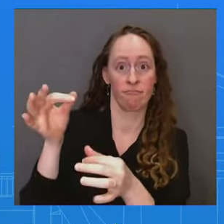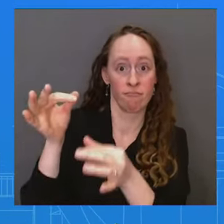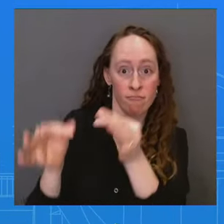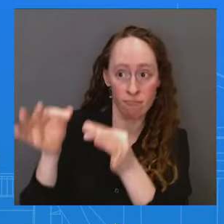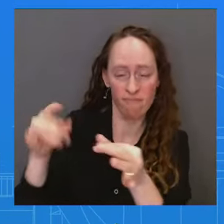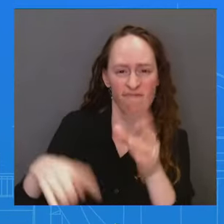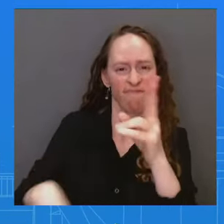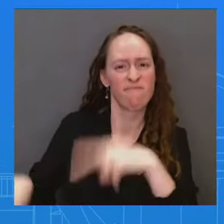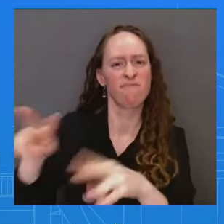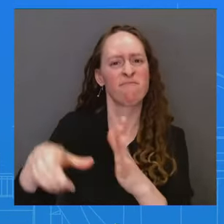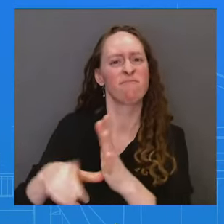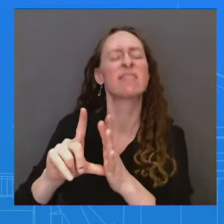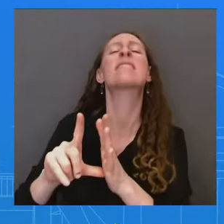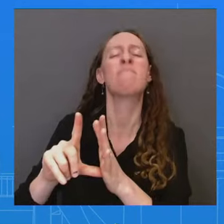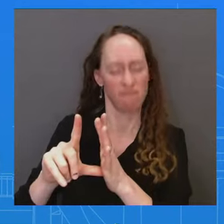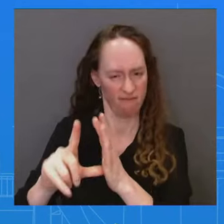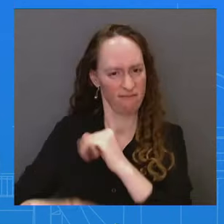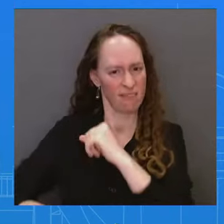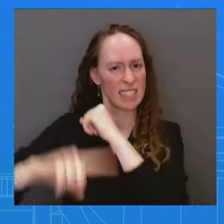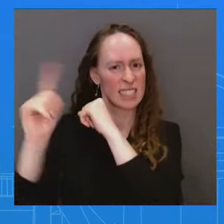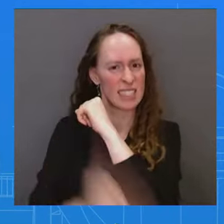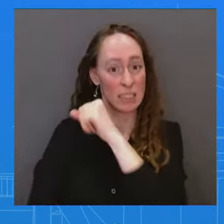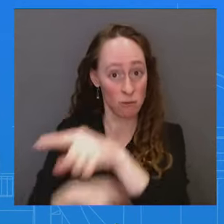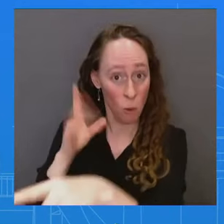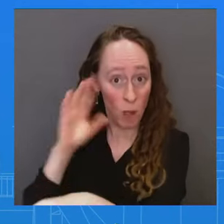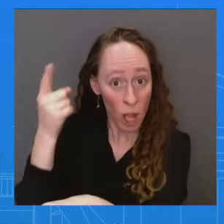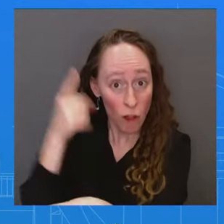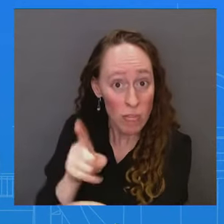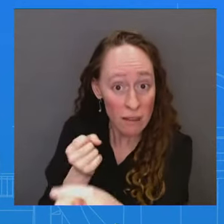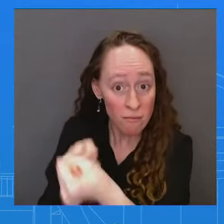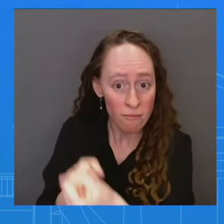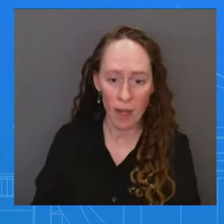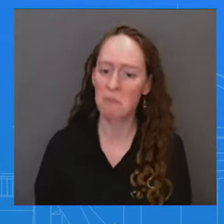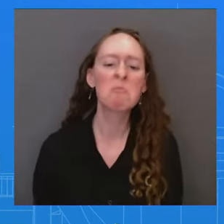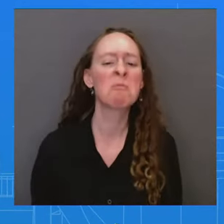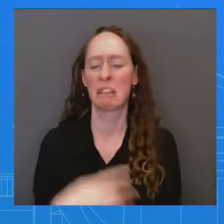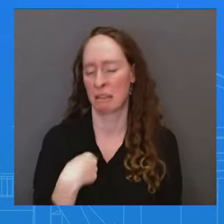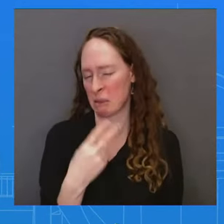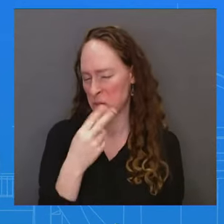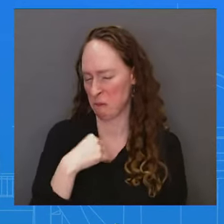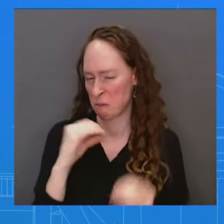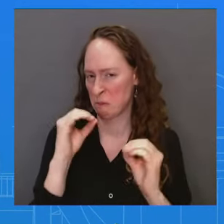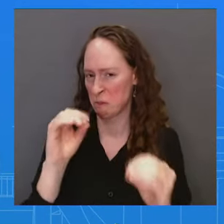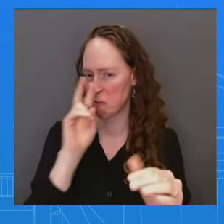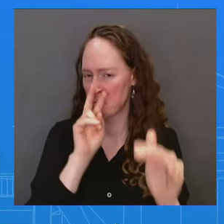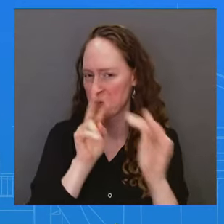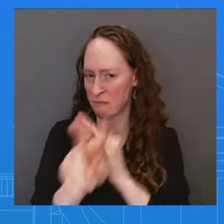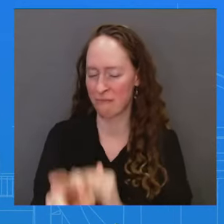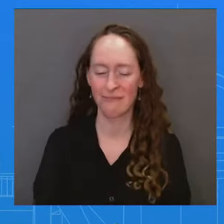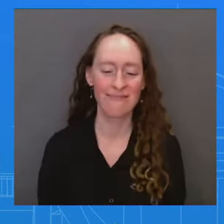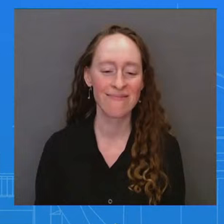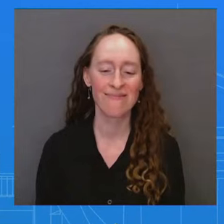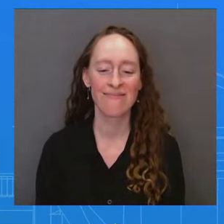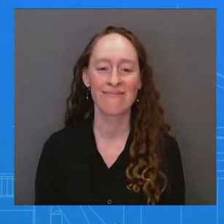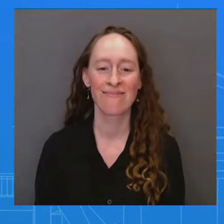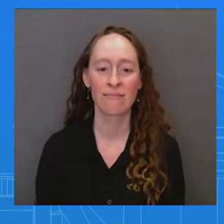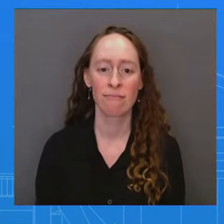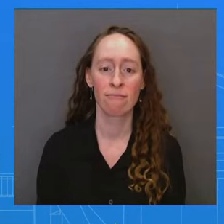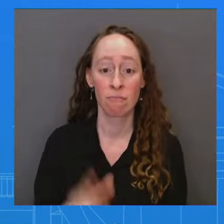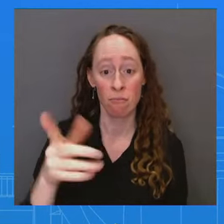ahead of where we are in the process. Israel count on the U.S. to block any potential sanctions that are levied by the court? Should it come to that? I'm just not going to